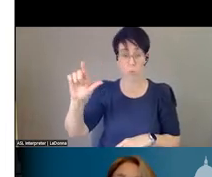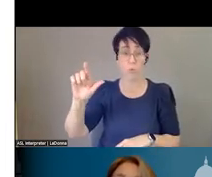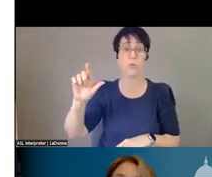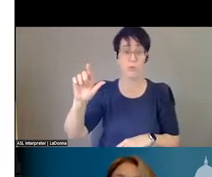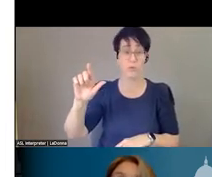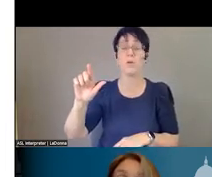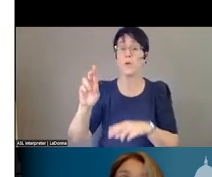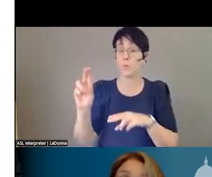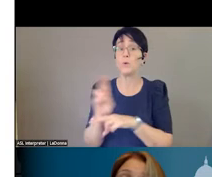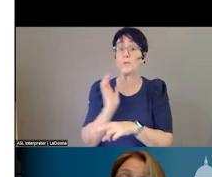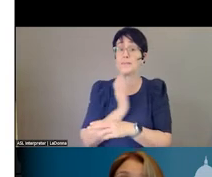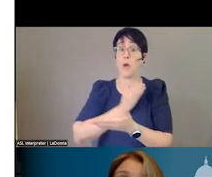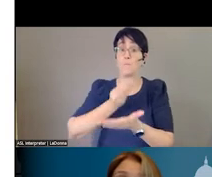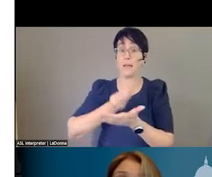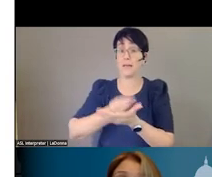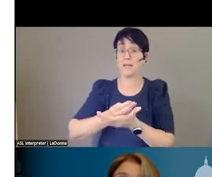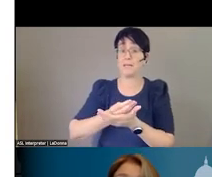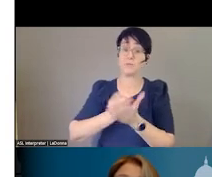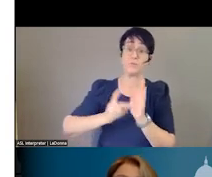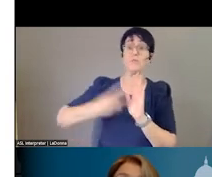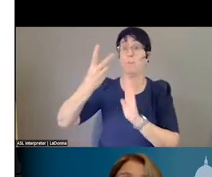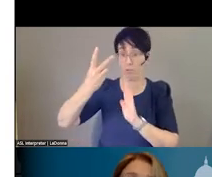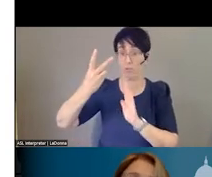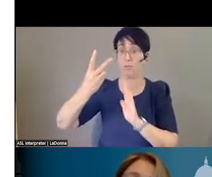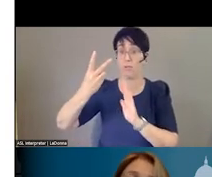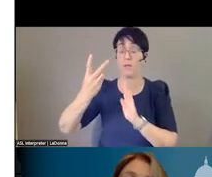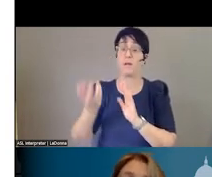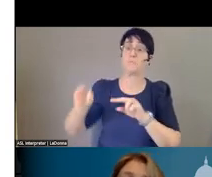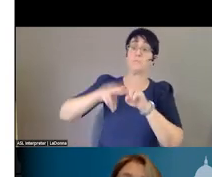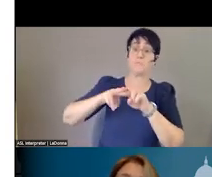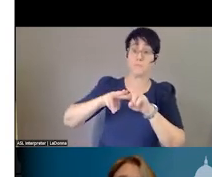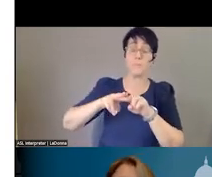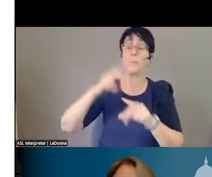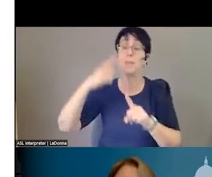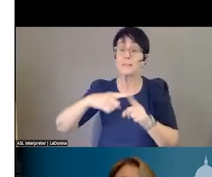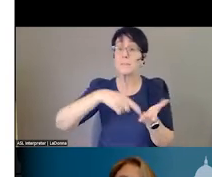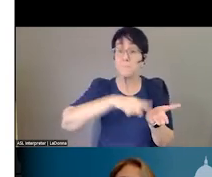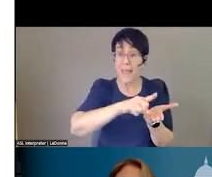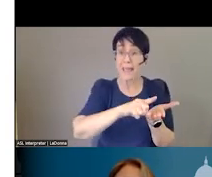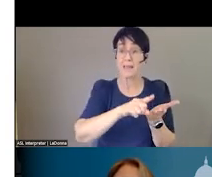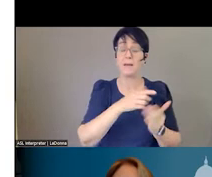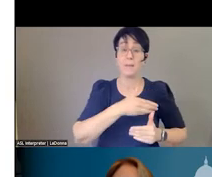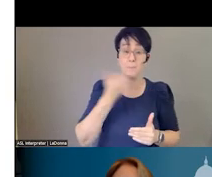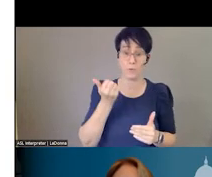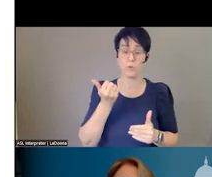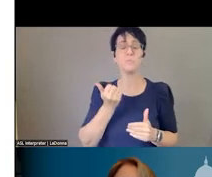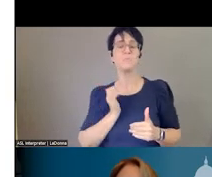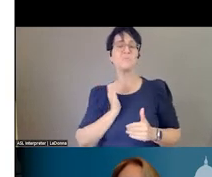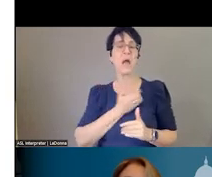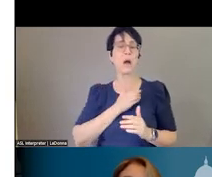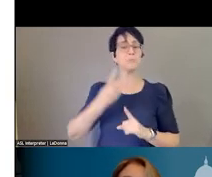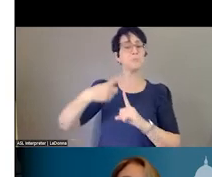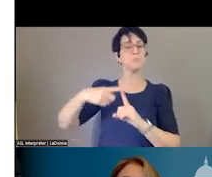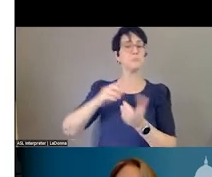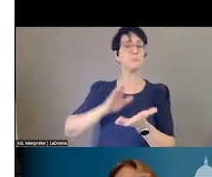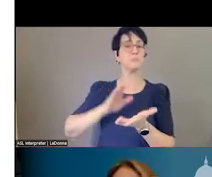our initial dollars, to double the size of the call centers, to increase salaries. One of the unique things about our system is we have next